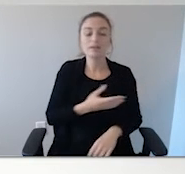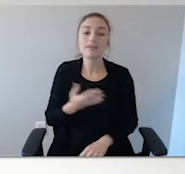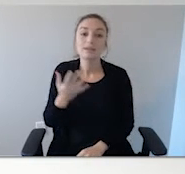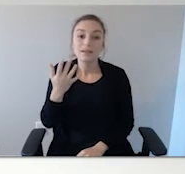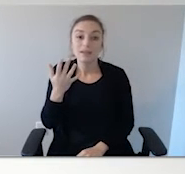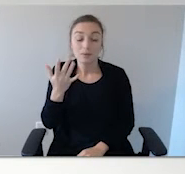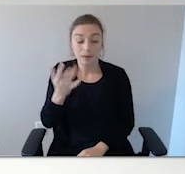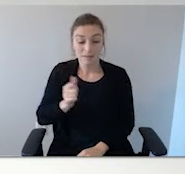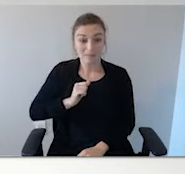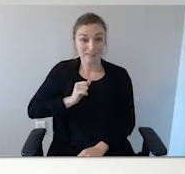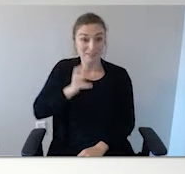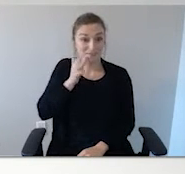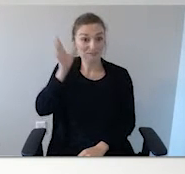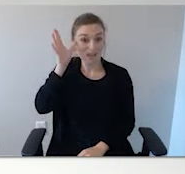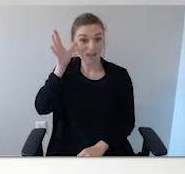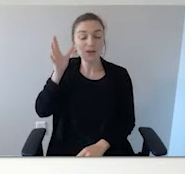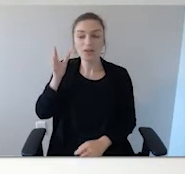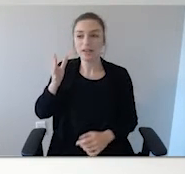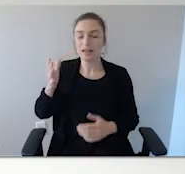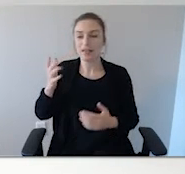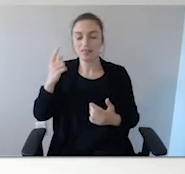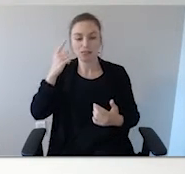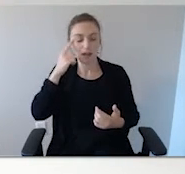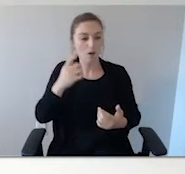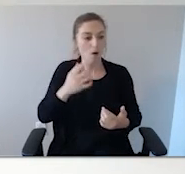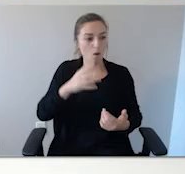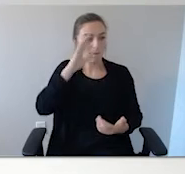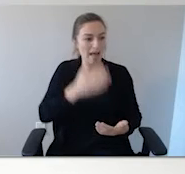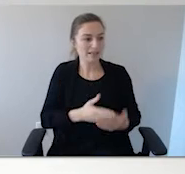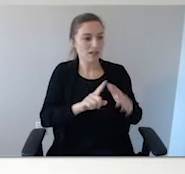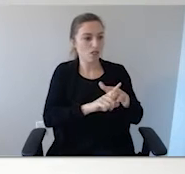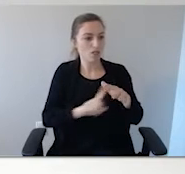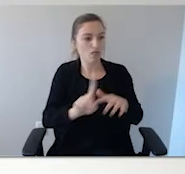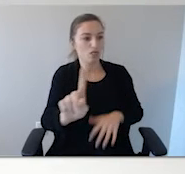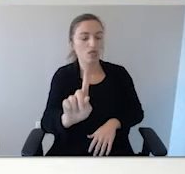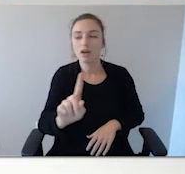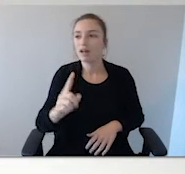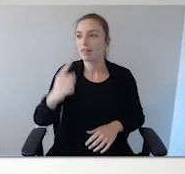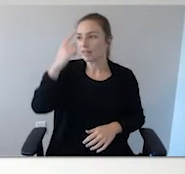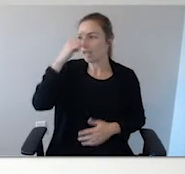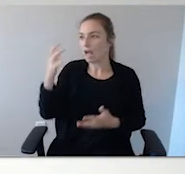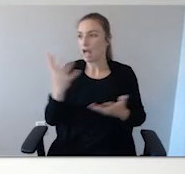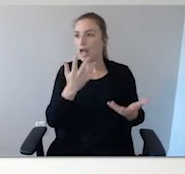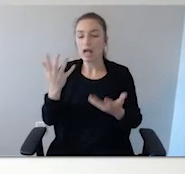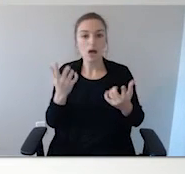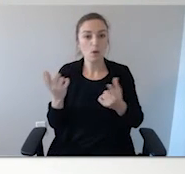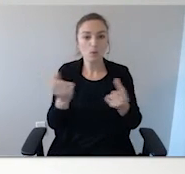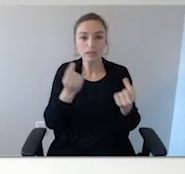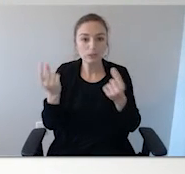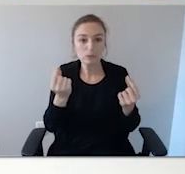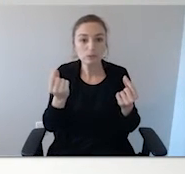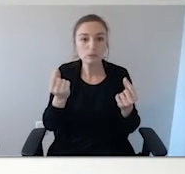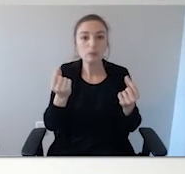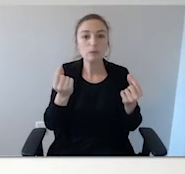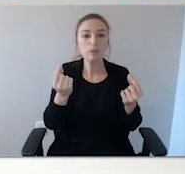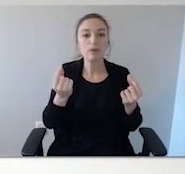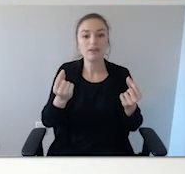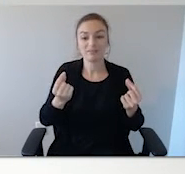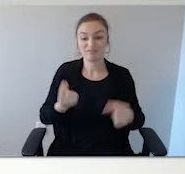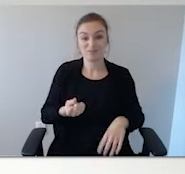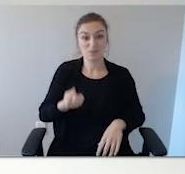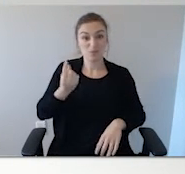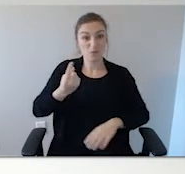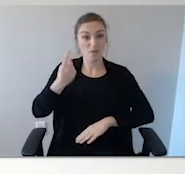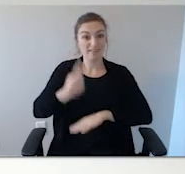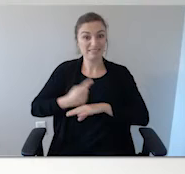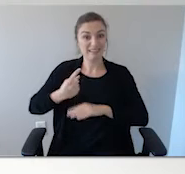when wandering happened, I was not of the mindset to know where my son would go in Walmart if he wandered away. I found out the day he wandered away